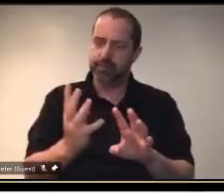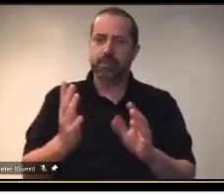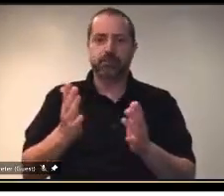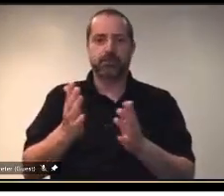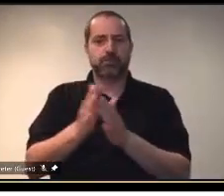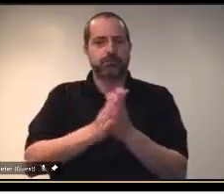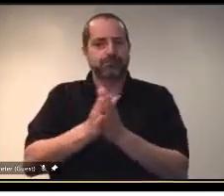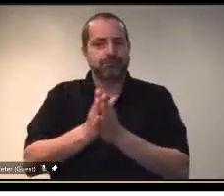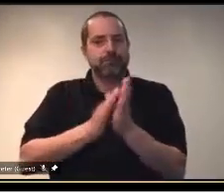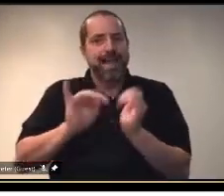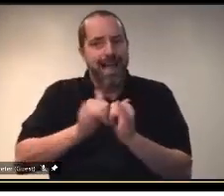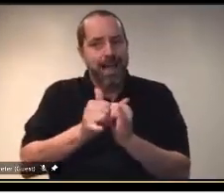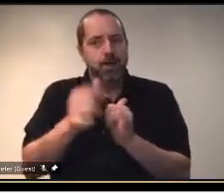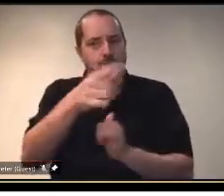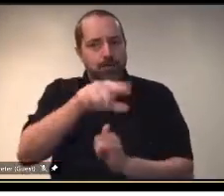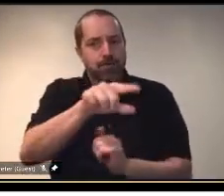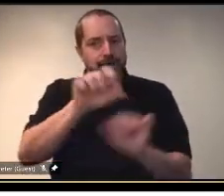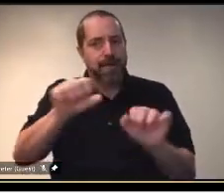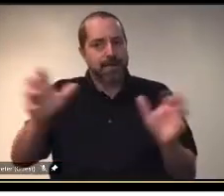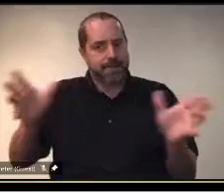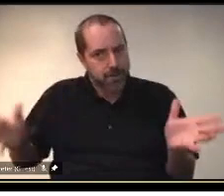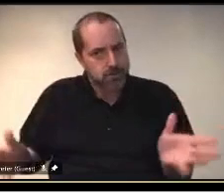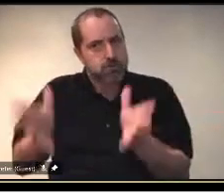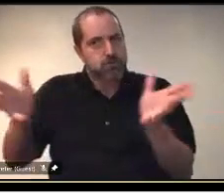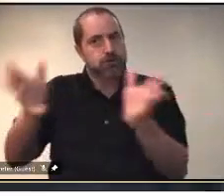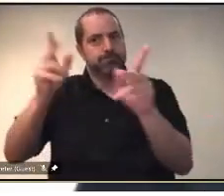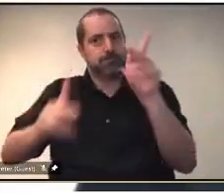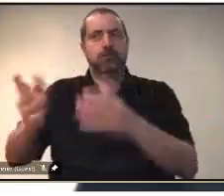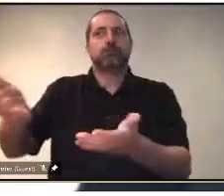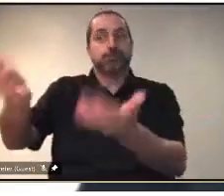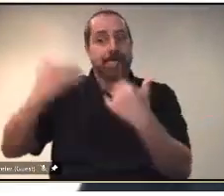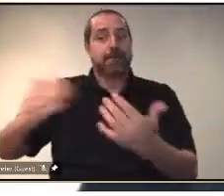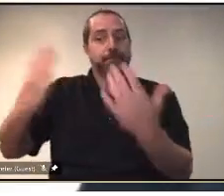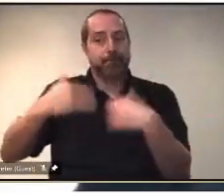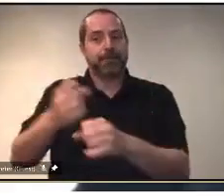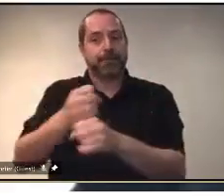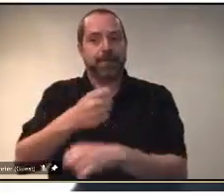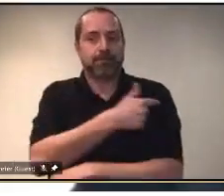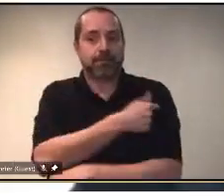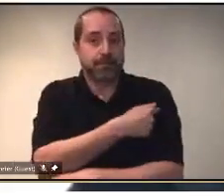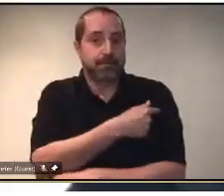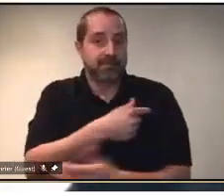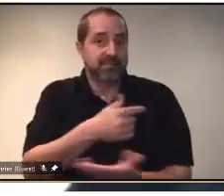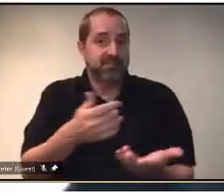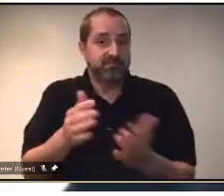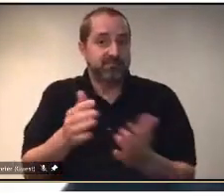something the province is considering now? Would you ever consider vaccination incentives?